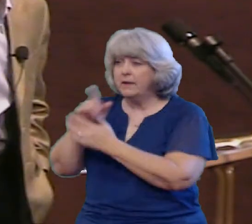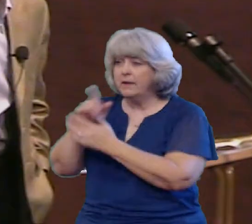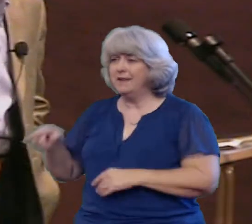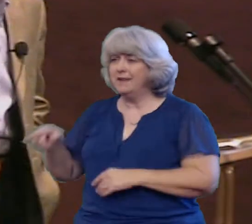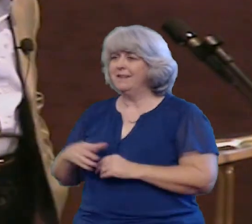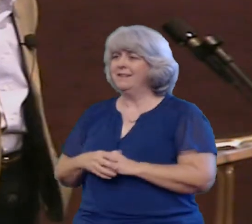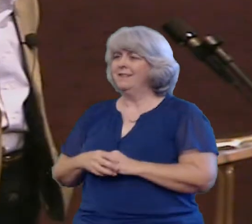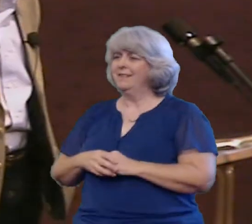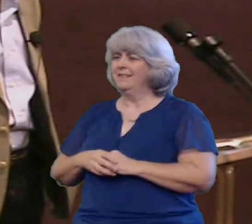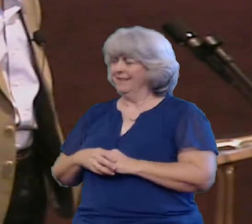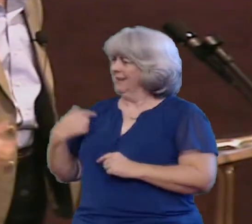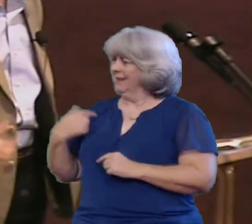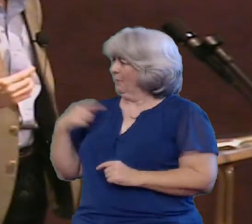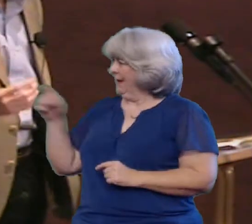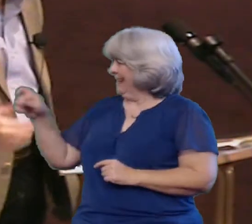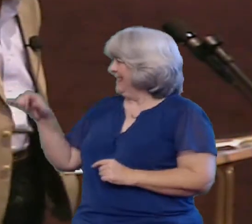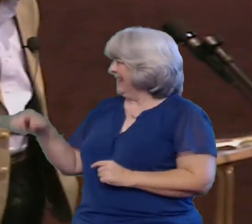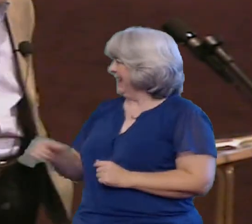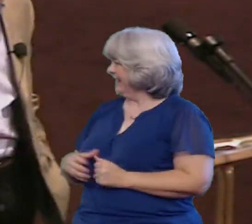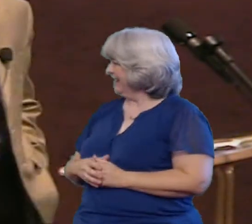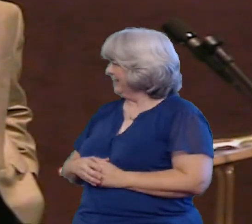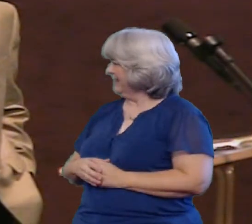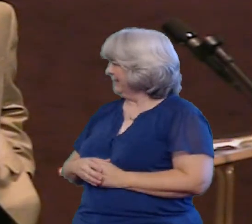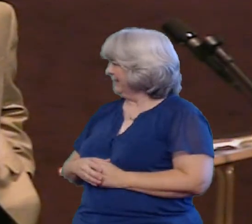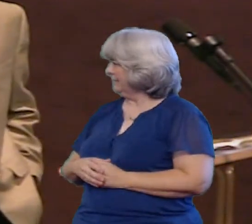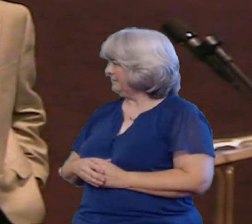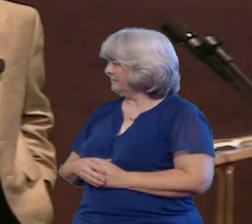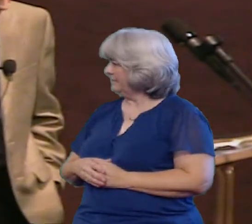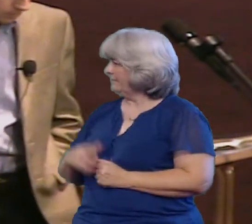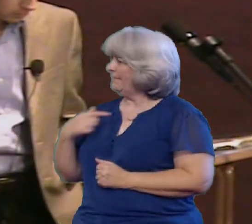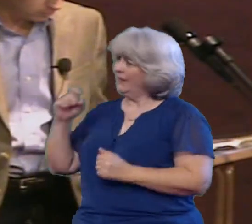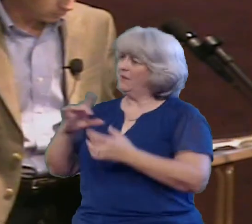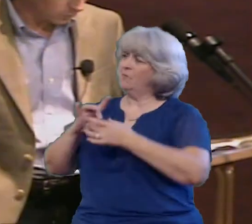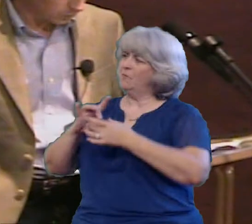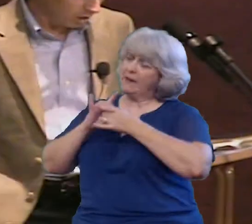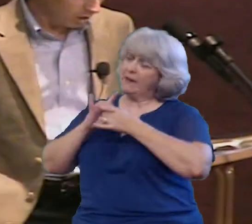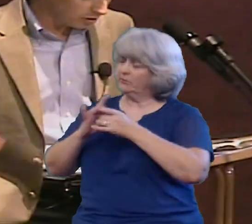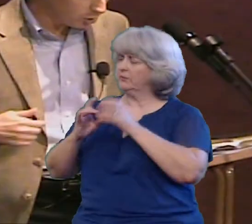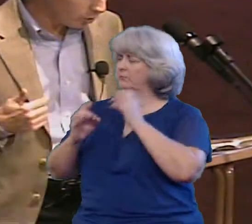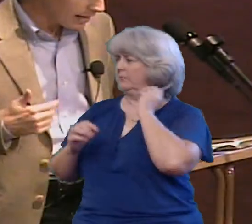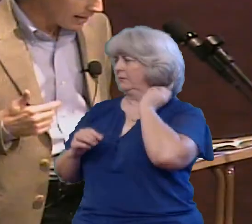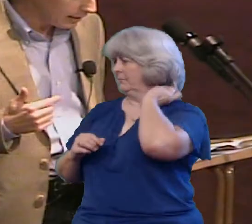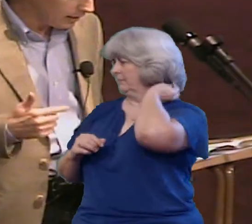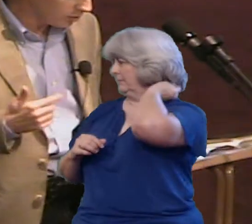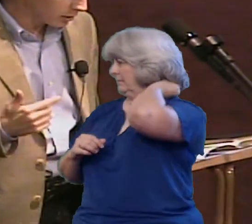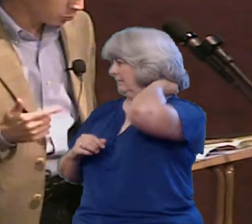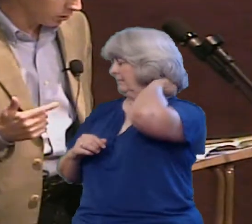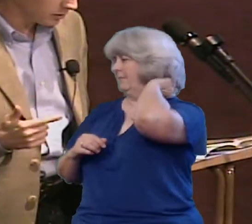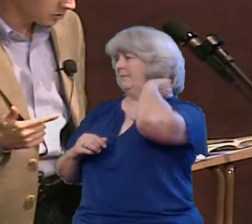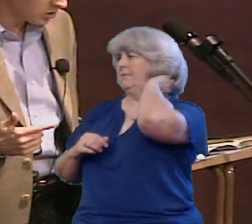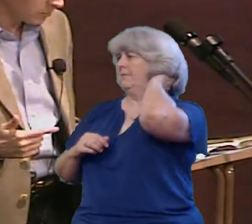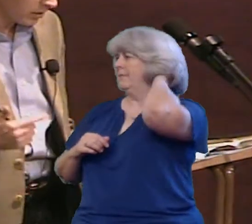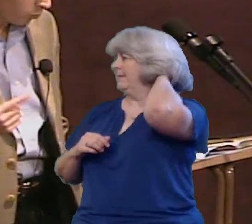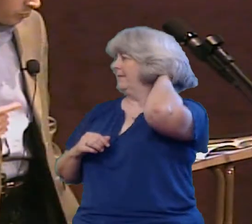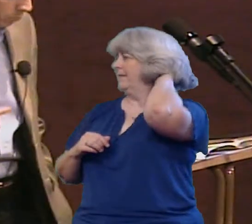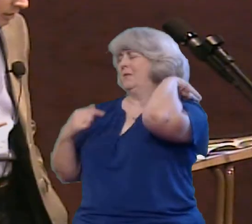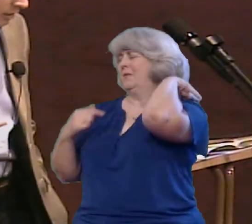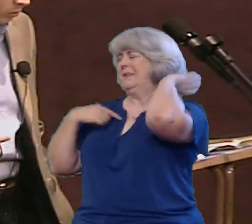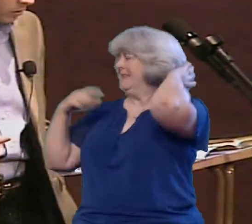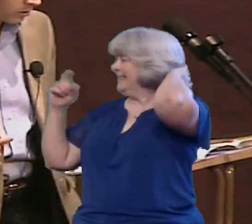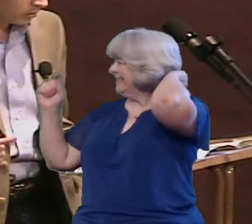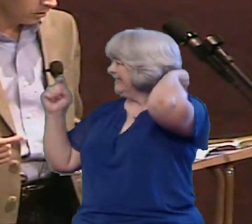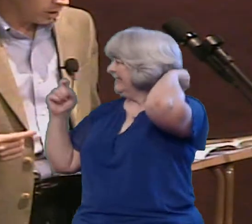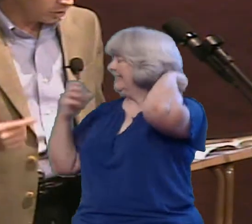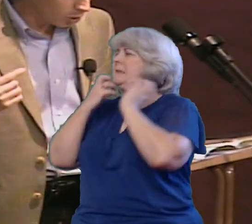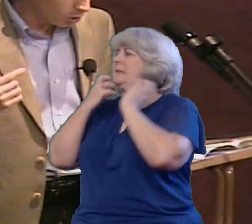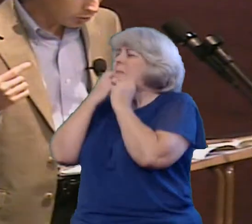are what we need Those are the type of relationships that we need You see, you and I need the special relationships that we've been blessed